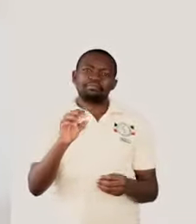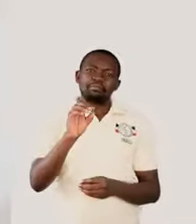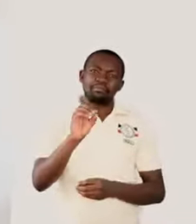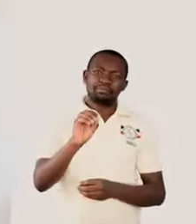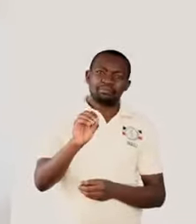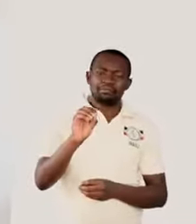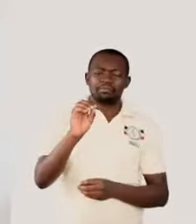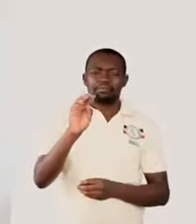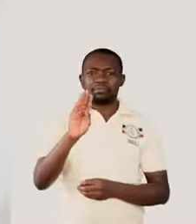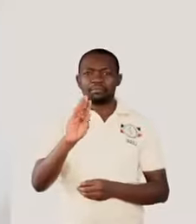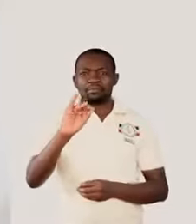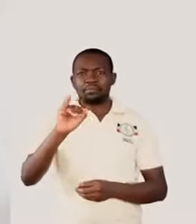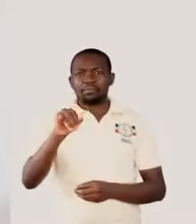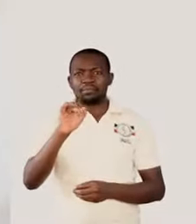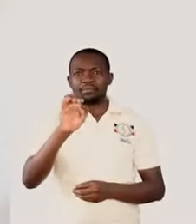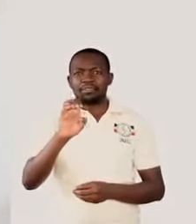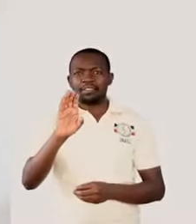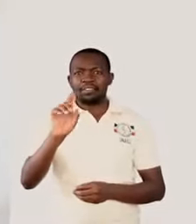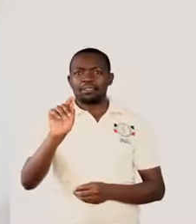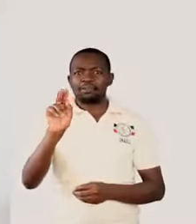in everyday life.